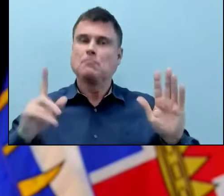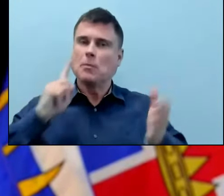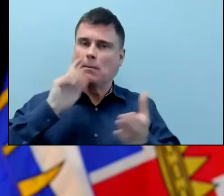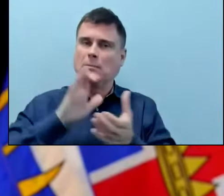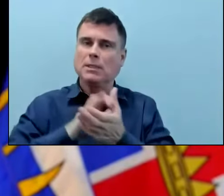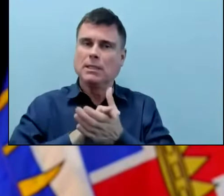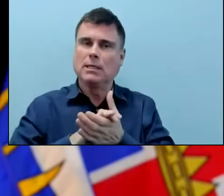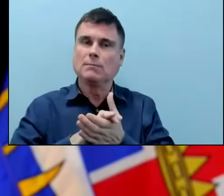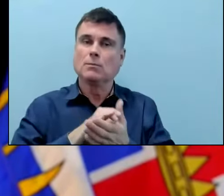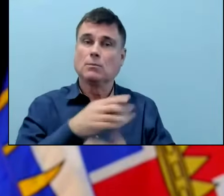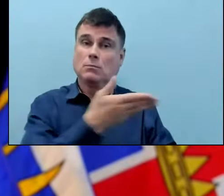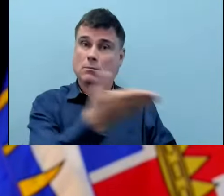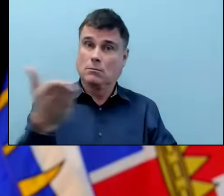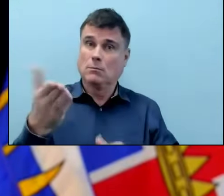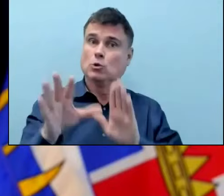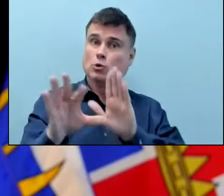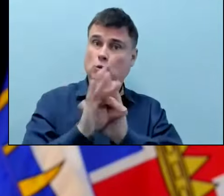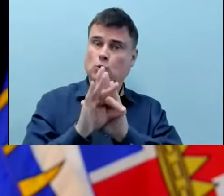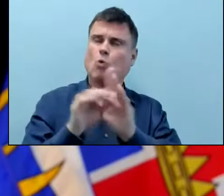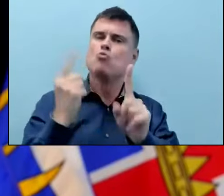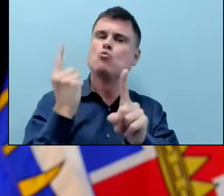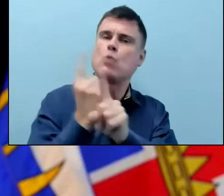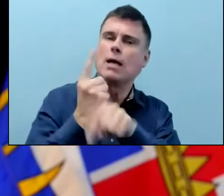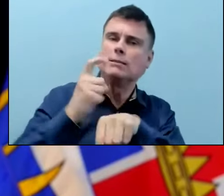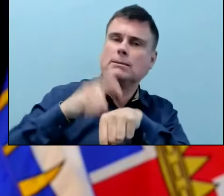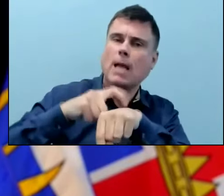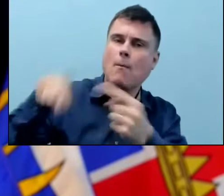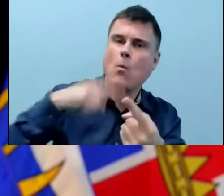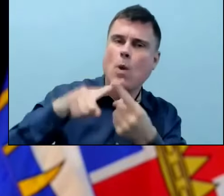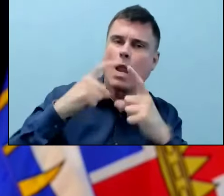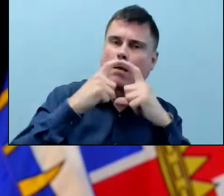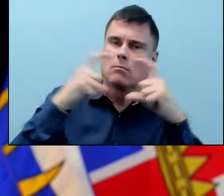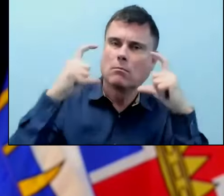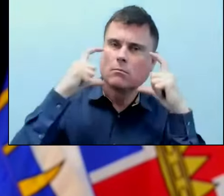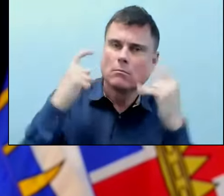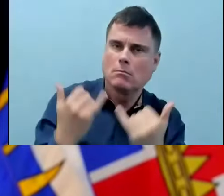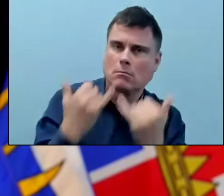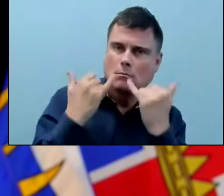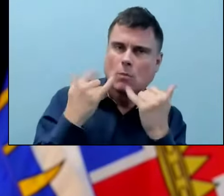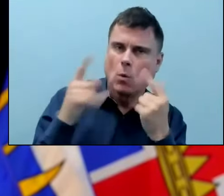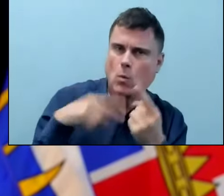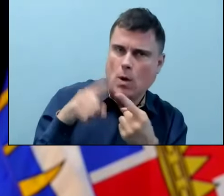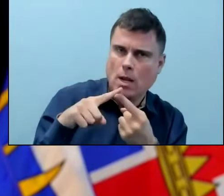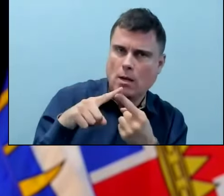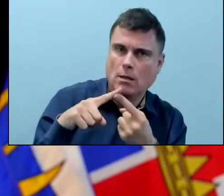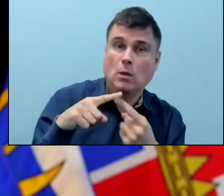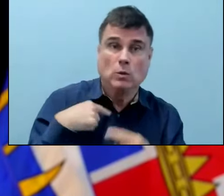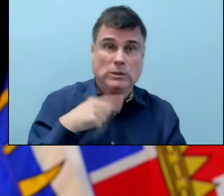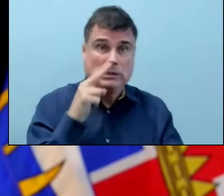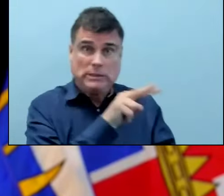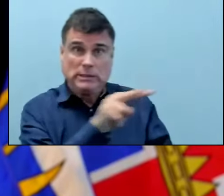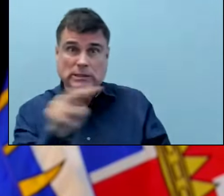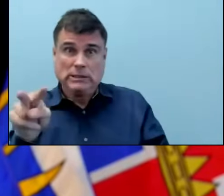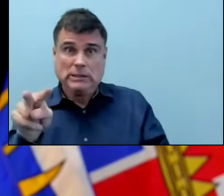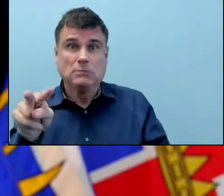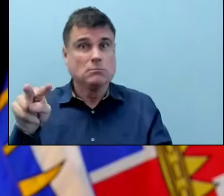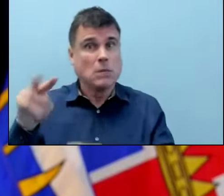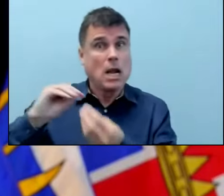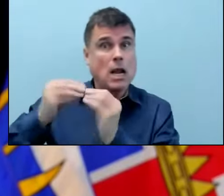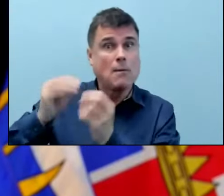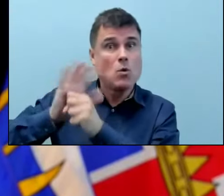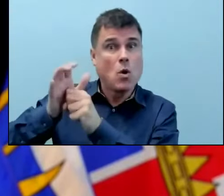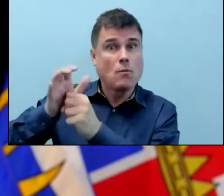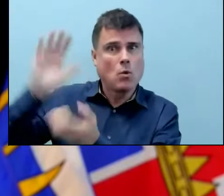time for removing the mask mandate. We've seen a continued decrease in transmission and that people are being